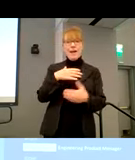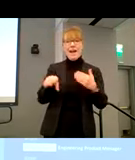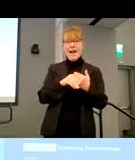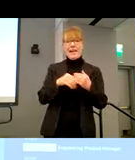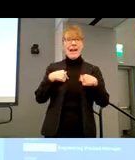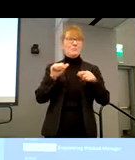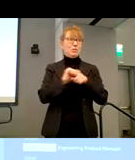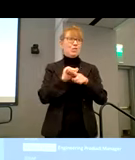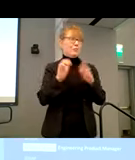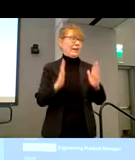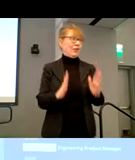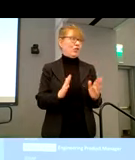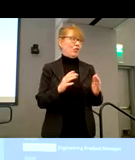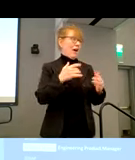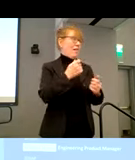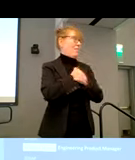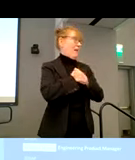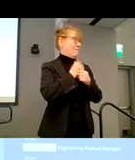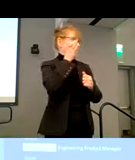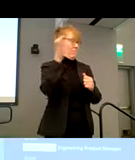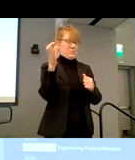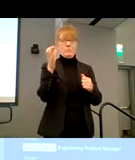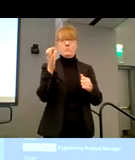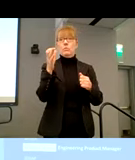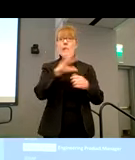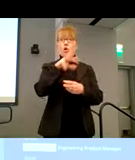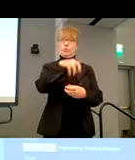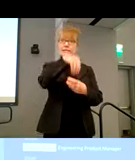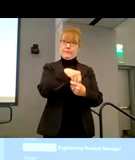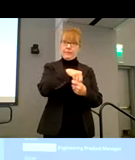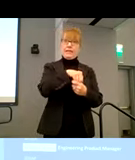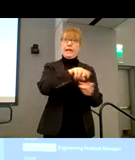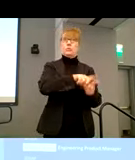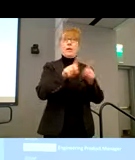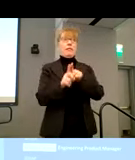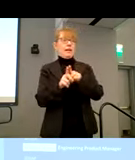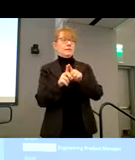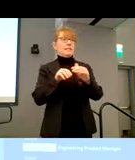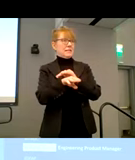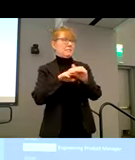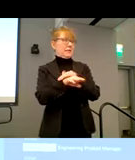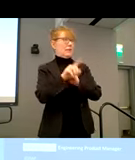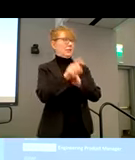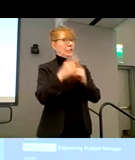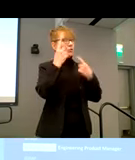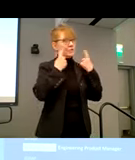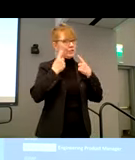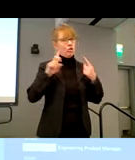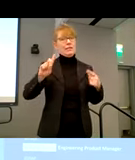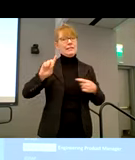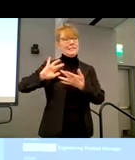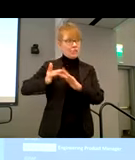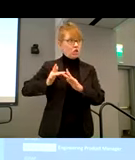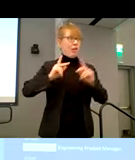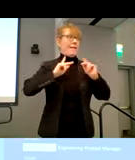trainer. I love context after all, when it comes to inclusivity, as well as accessibility, we need to think about both the digital as well as